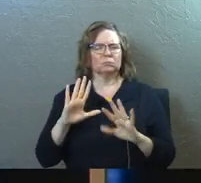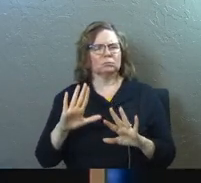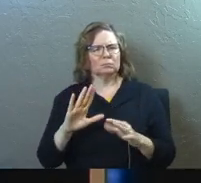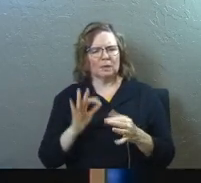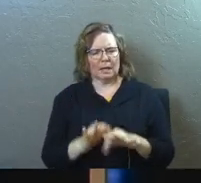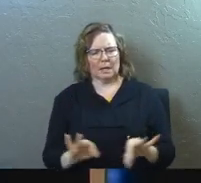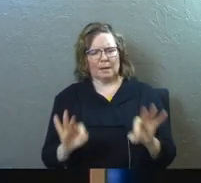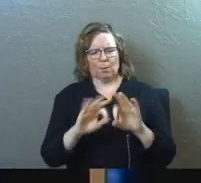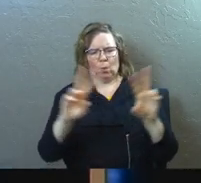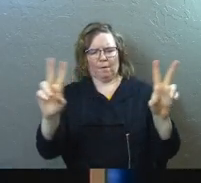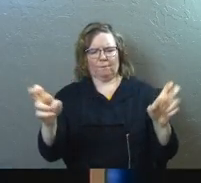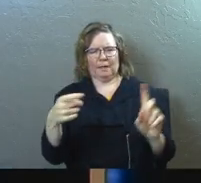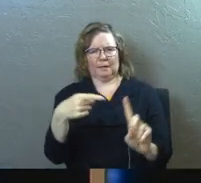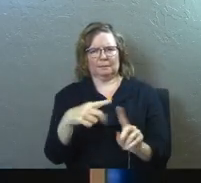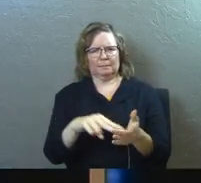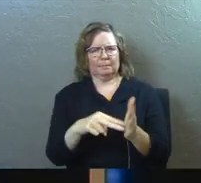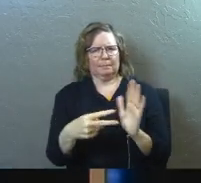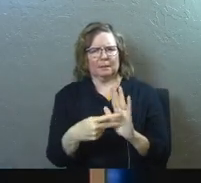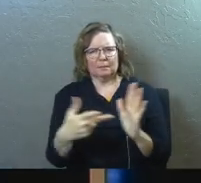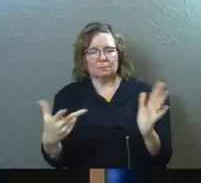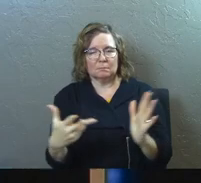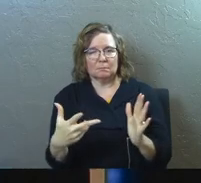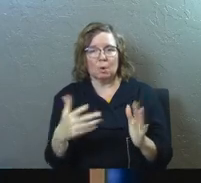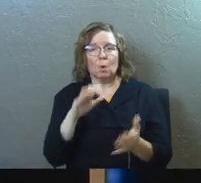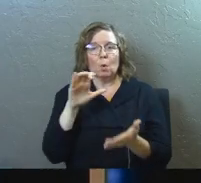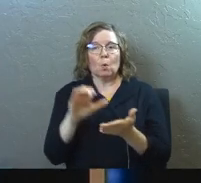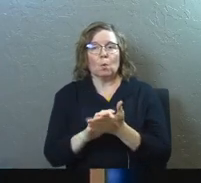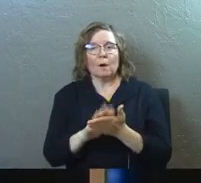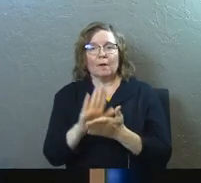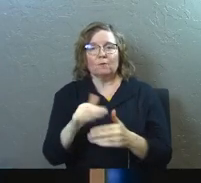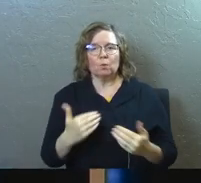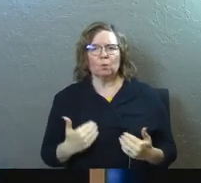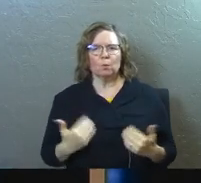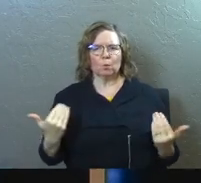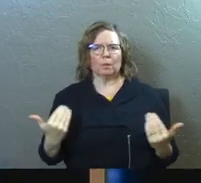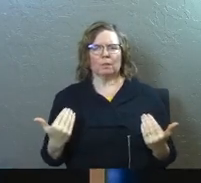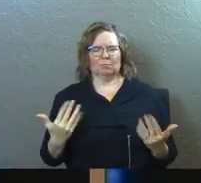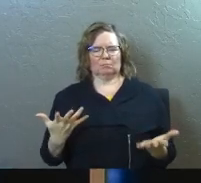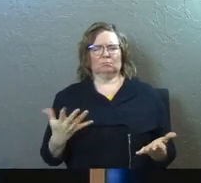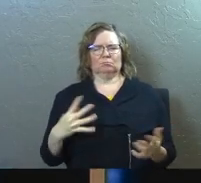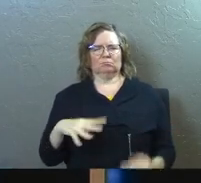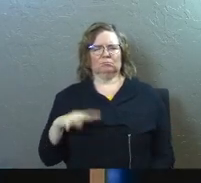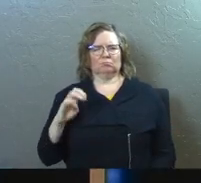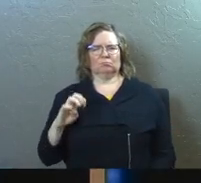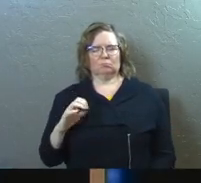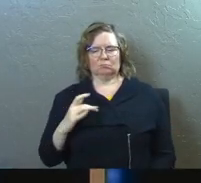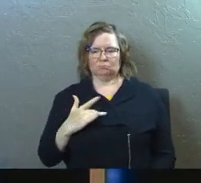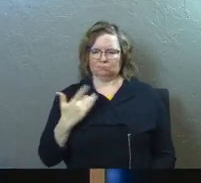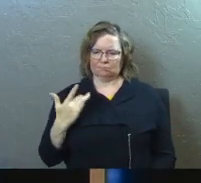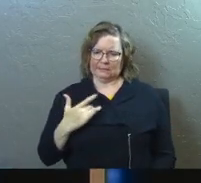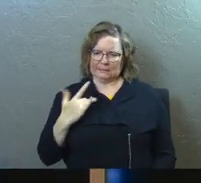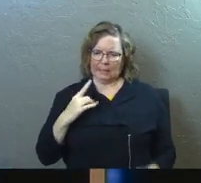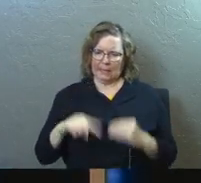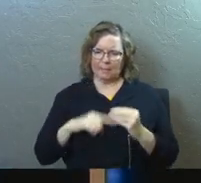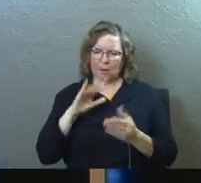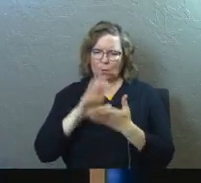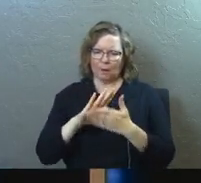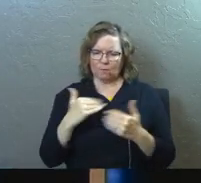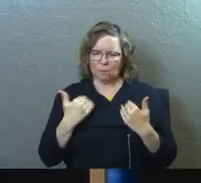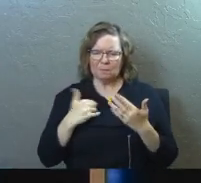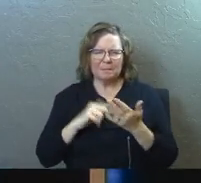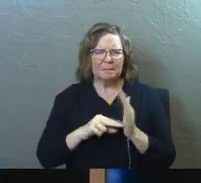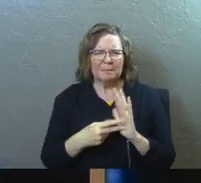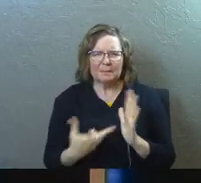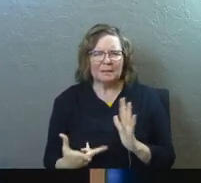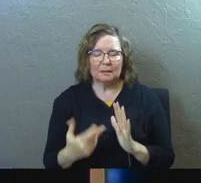important phrase that sets this whole little passage up is wife of your youth. Rejoice in the wife of your youth. So if I'm